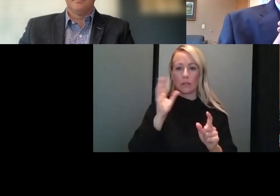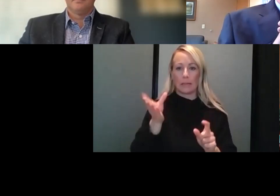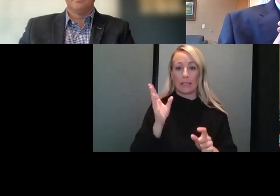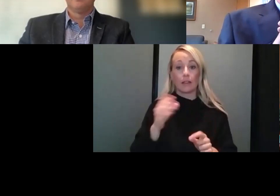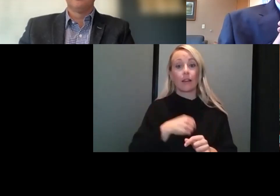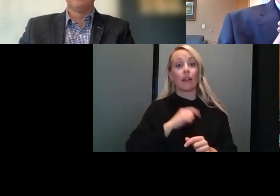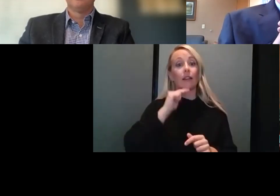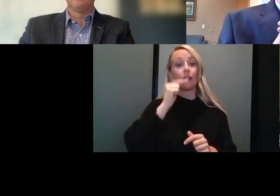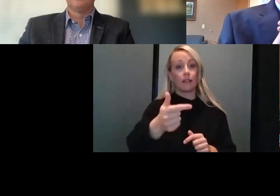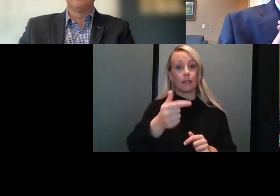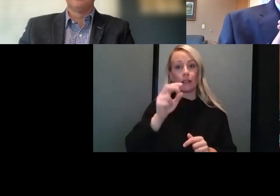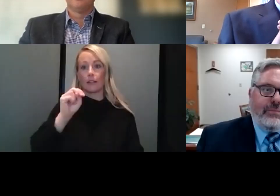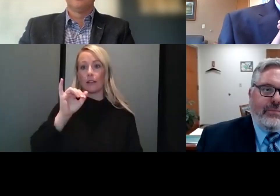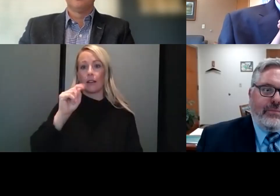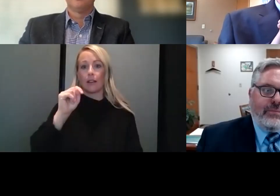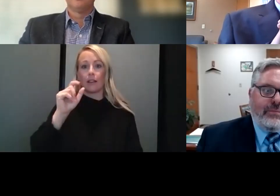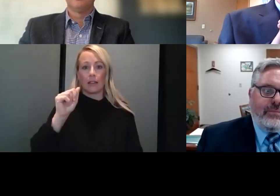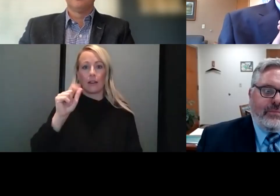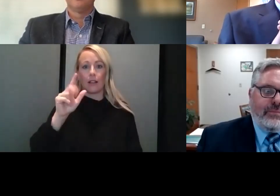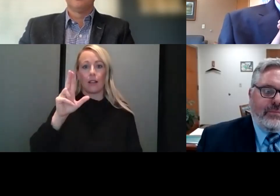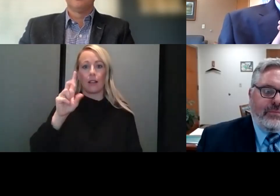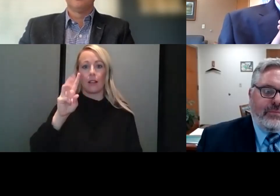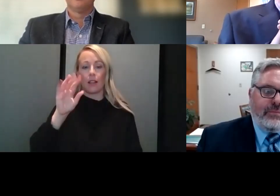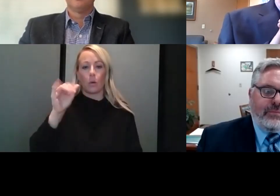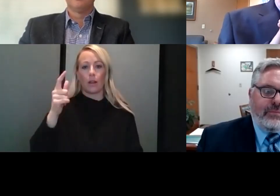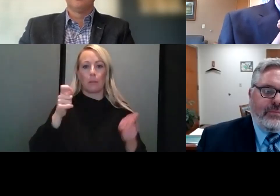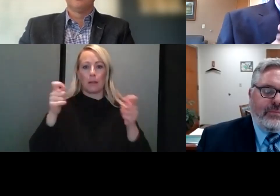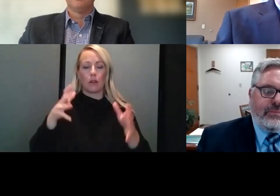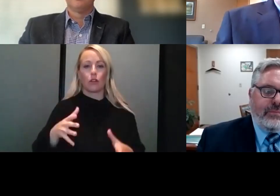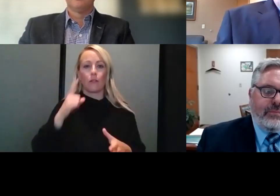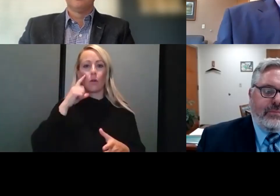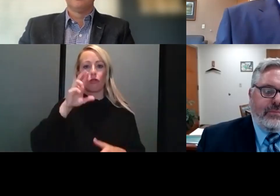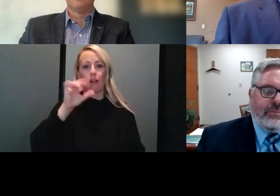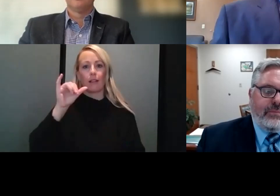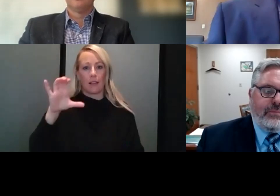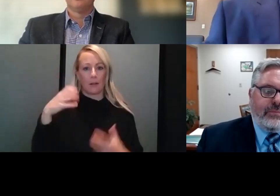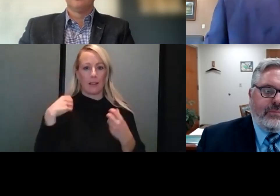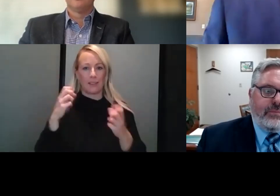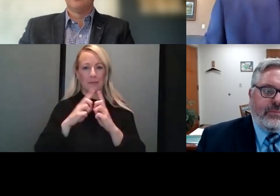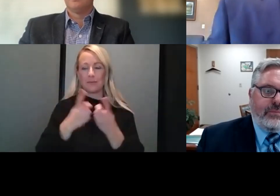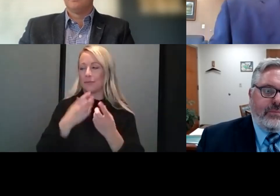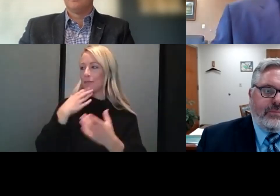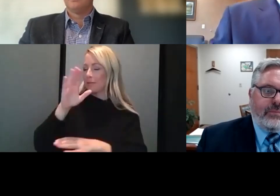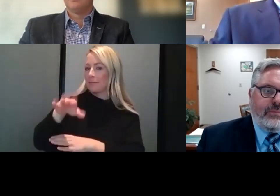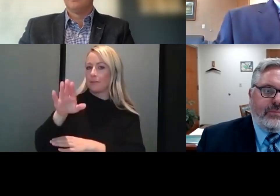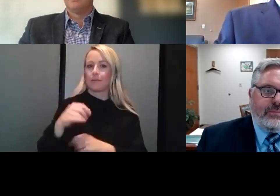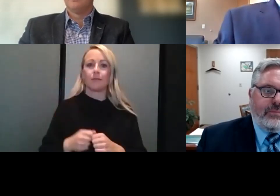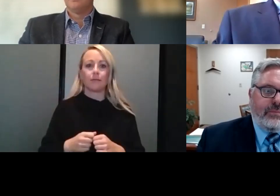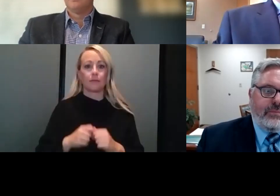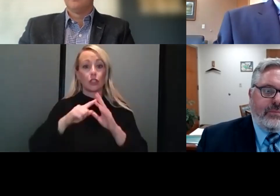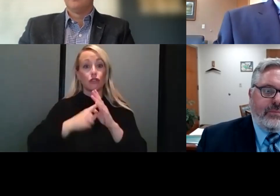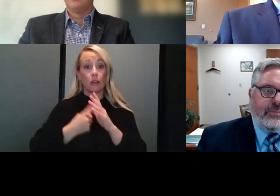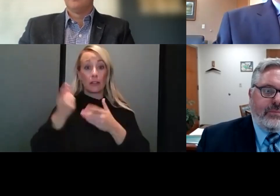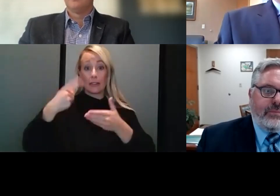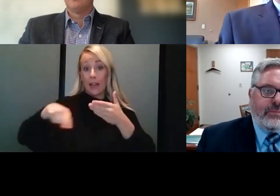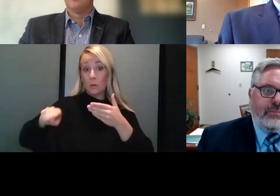Next, we'll be hearing from Nita Ludwig, the administrator with the Rock Island County Health Department. Good afternoon. Starting next